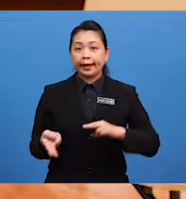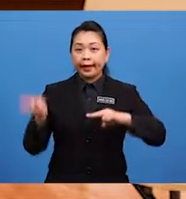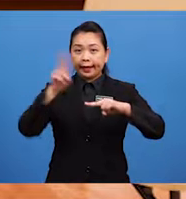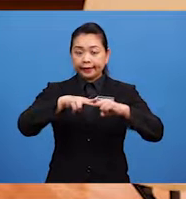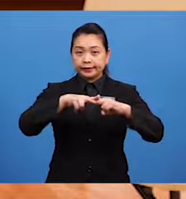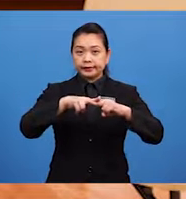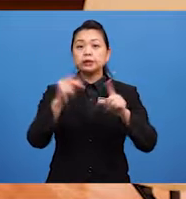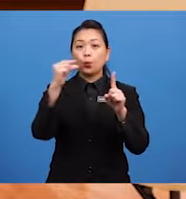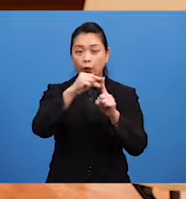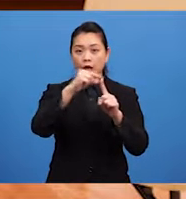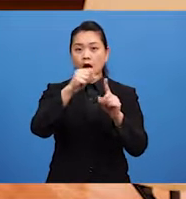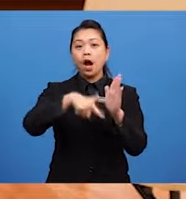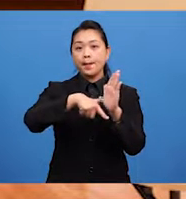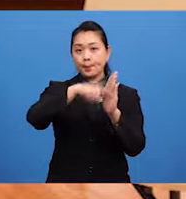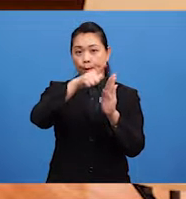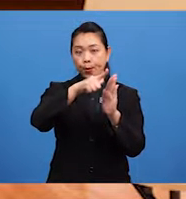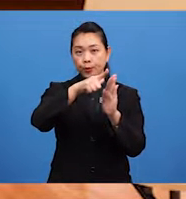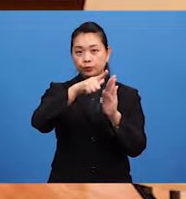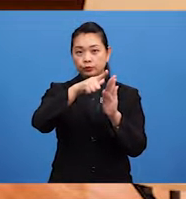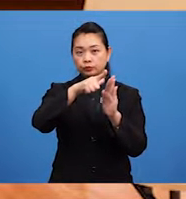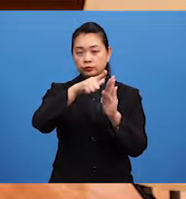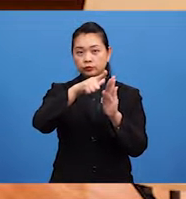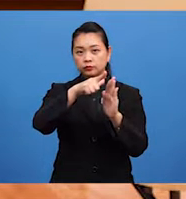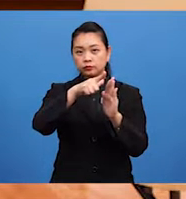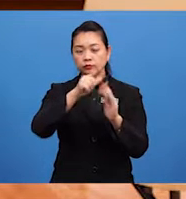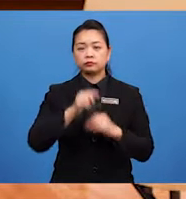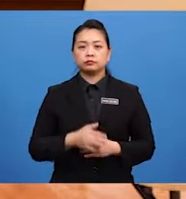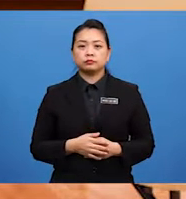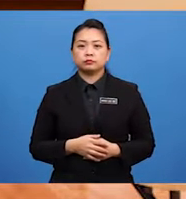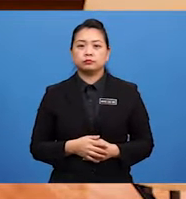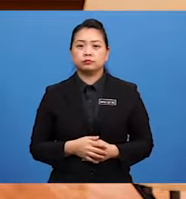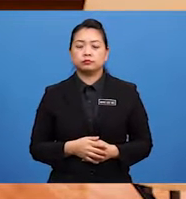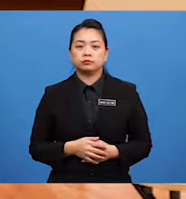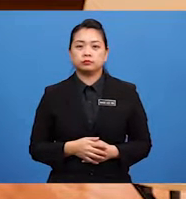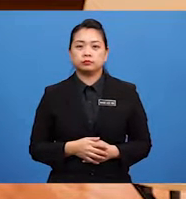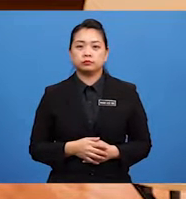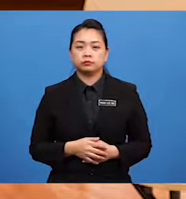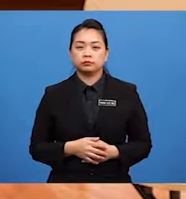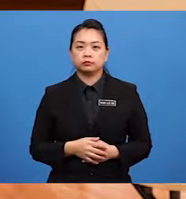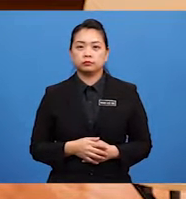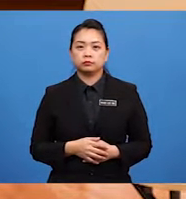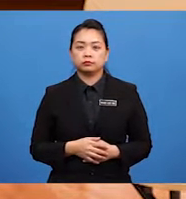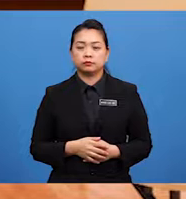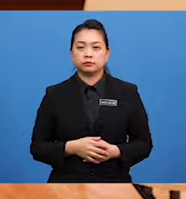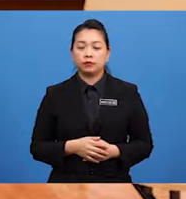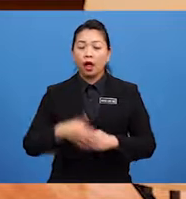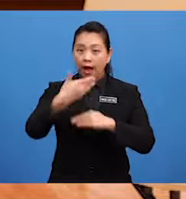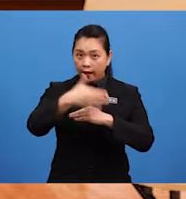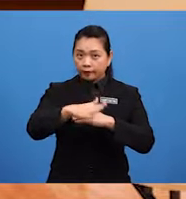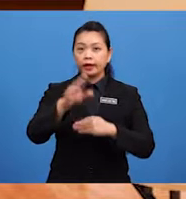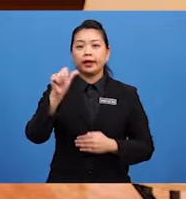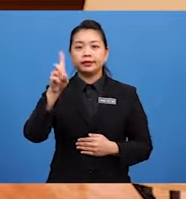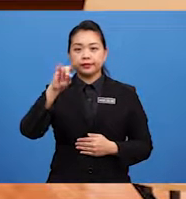More Before the adjective And add The word Then After The adjective